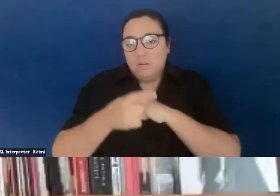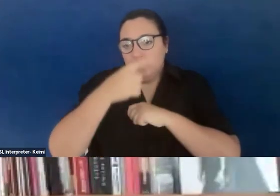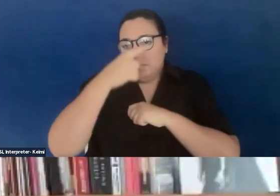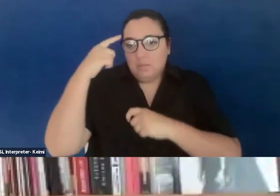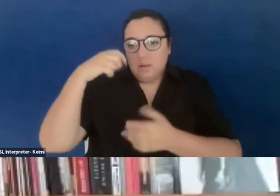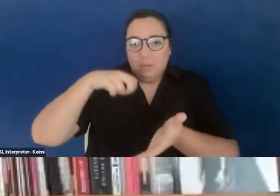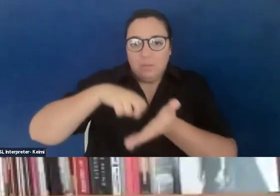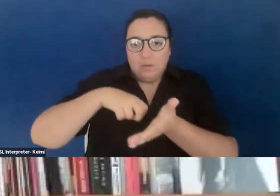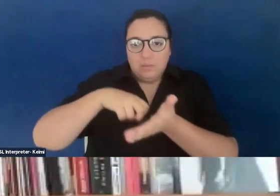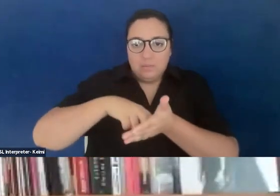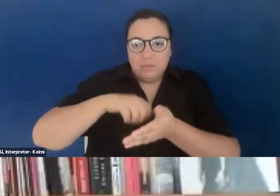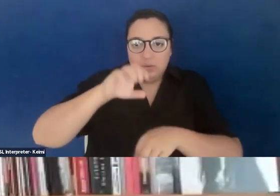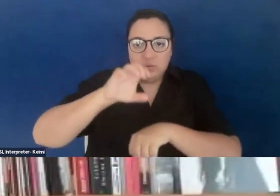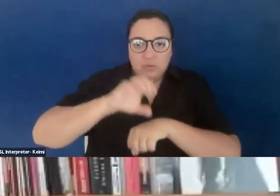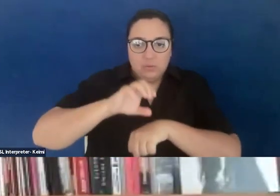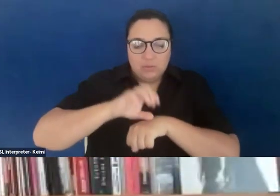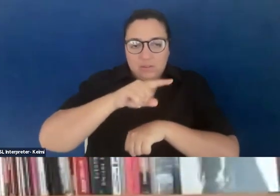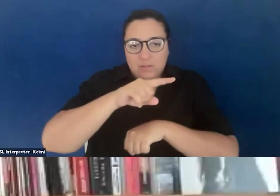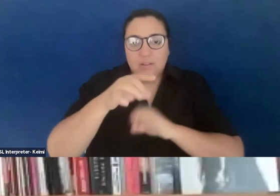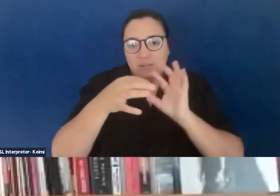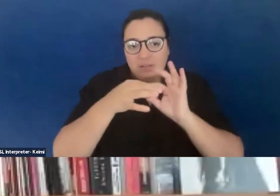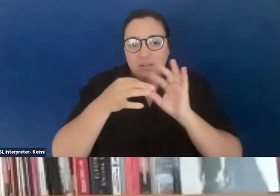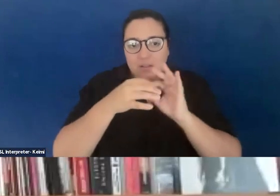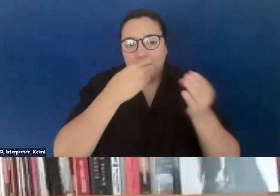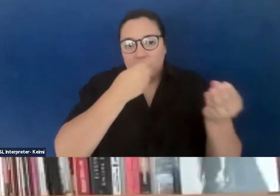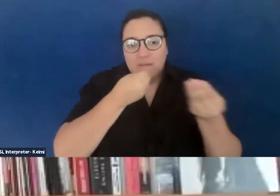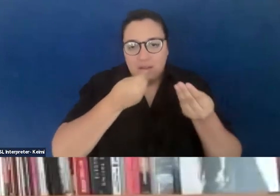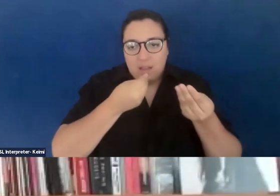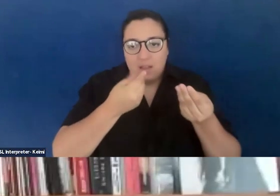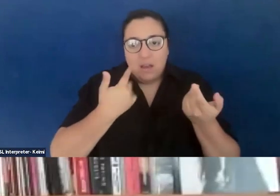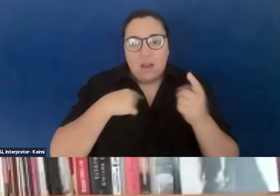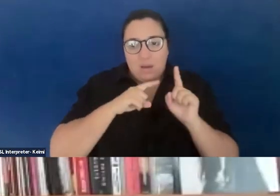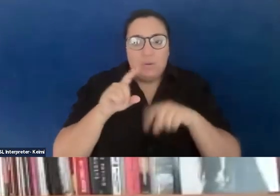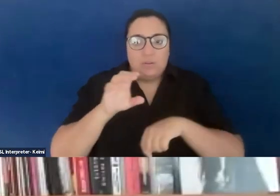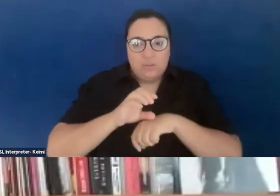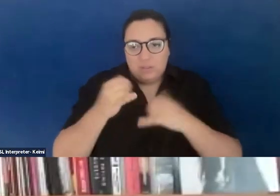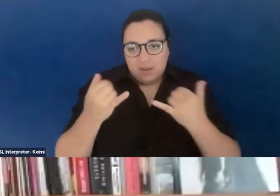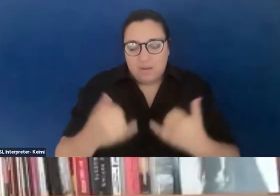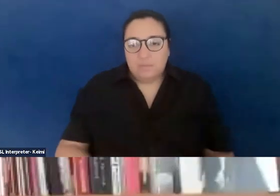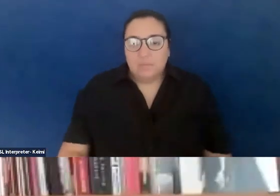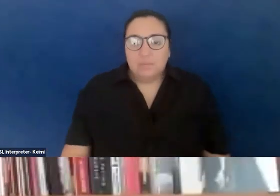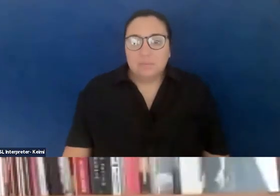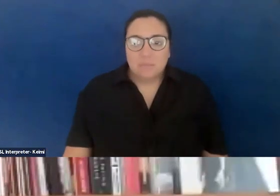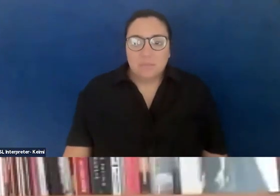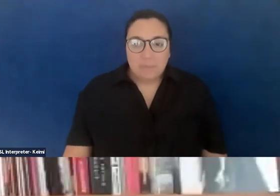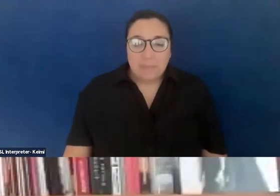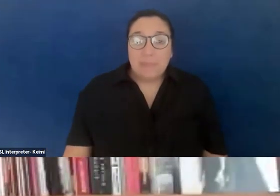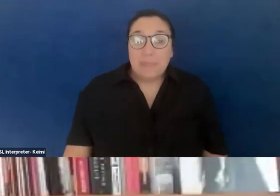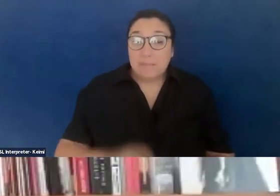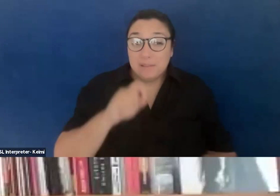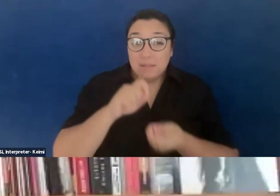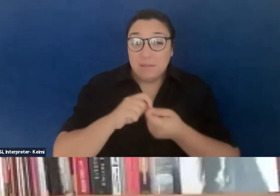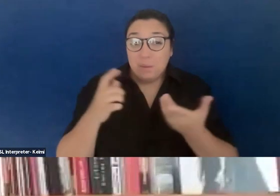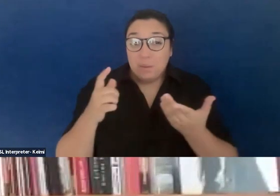Churches is going to say I got fed and I was definitely at church today. So thank you. Particularly what Lubna shared with me,